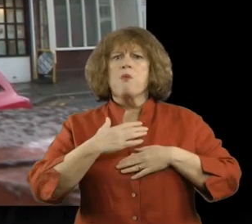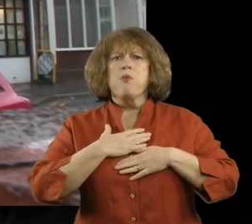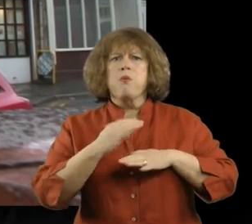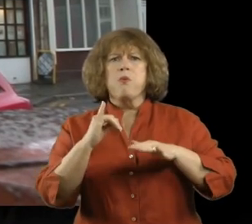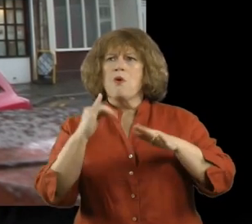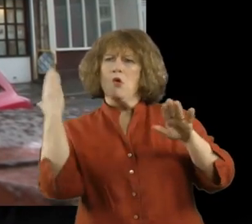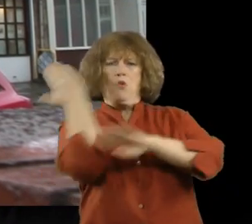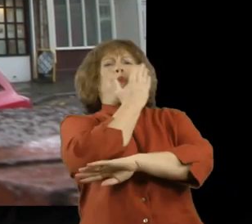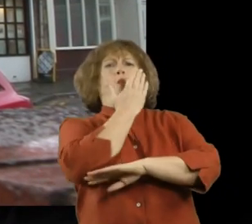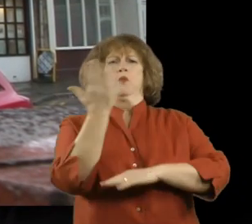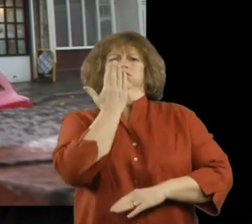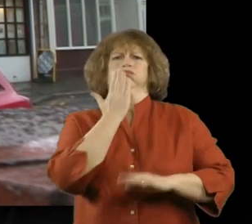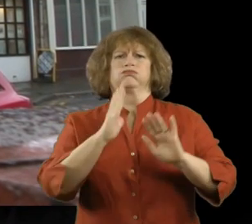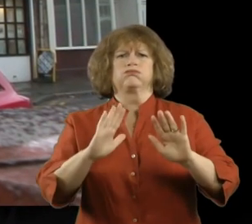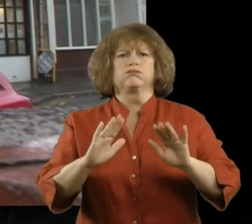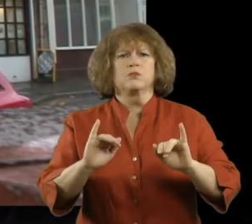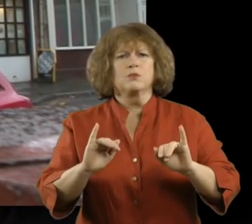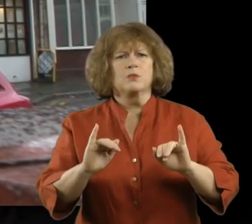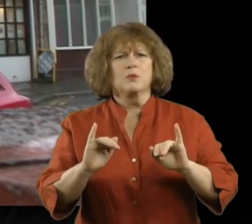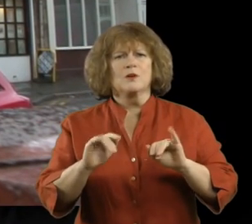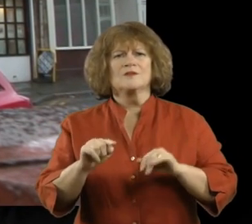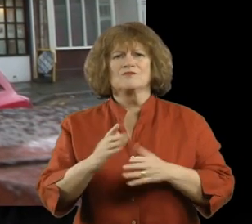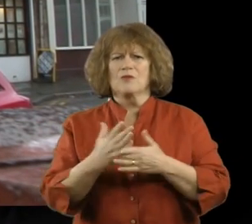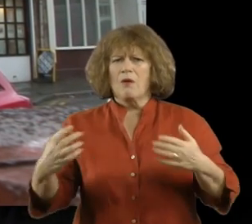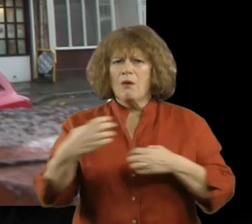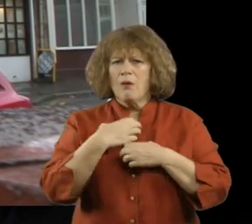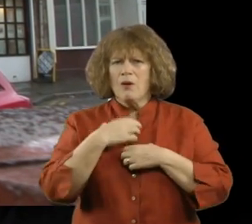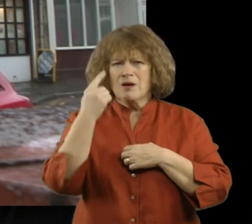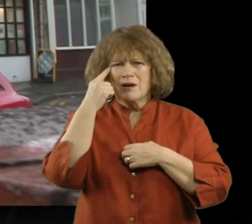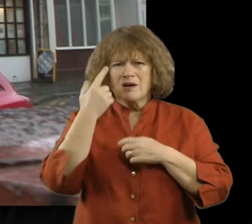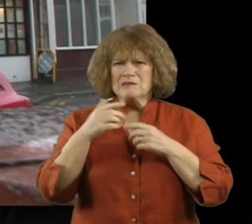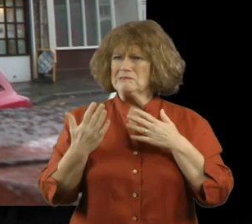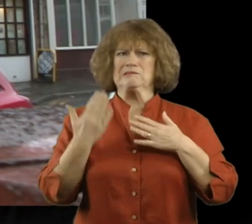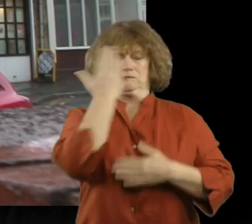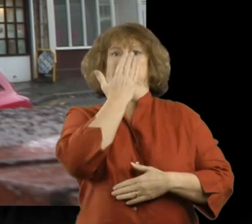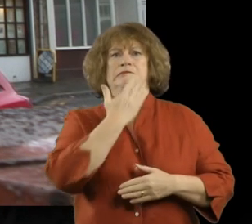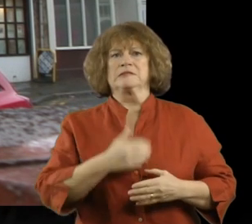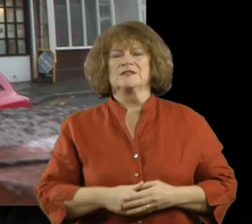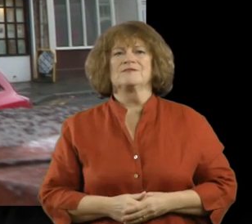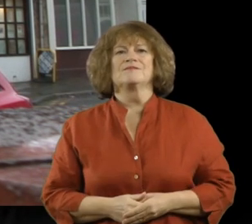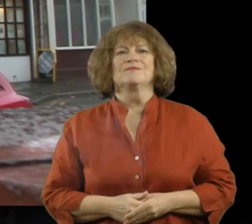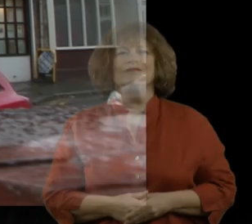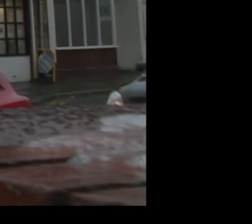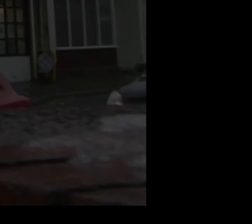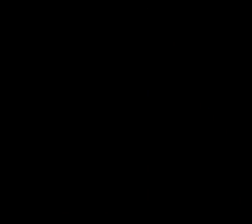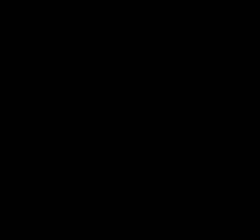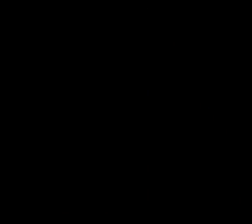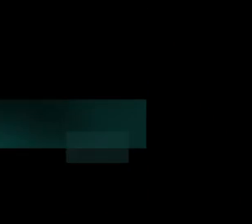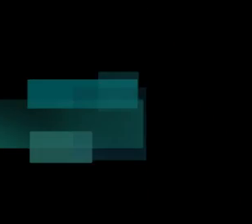Oh goodness, that was a cool shave. It's scary when the buses come close to you.